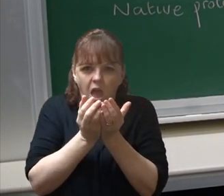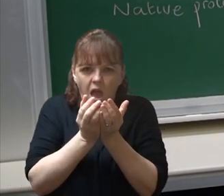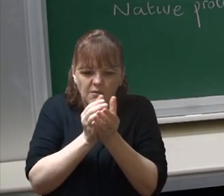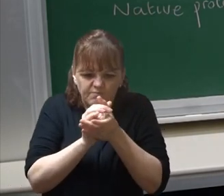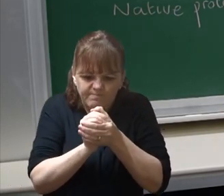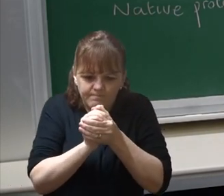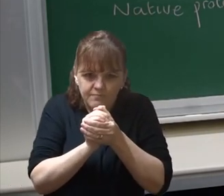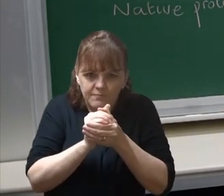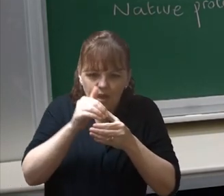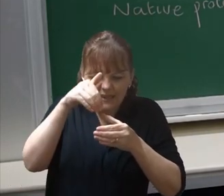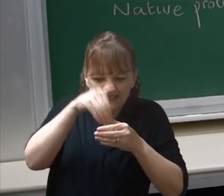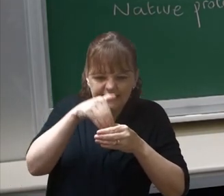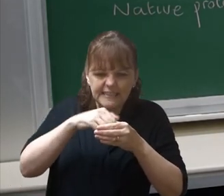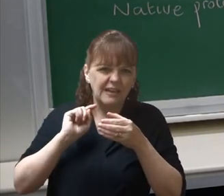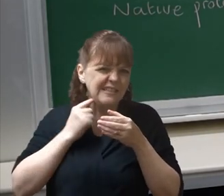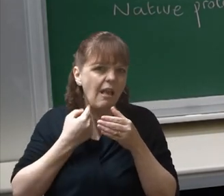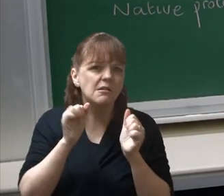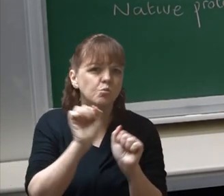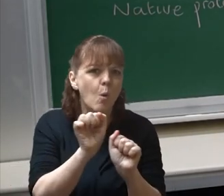inside the killer's weight